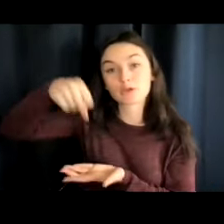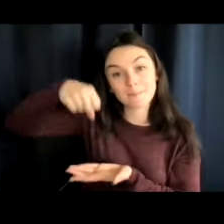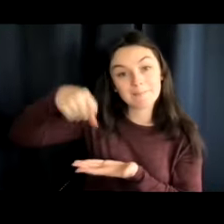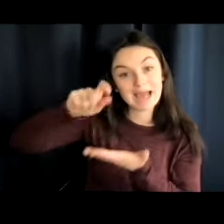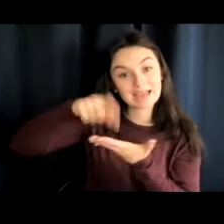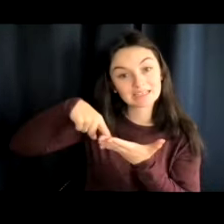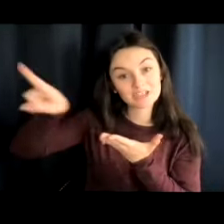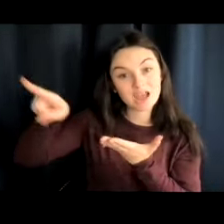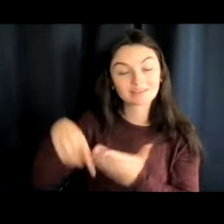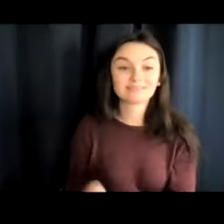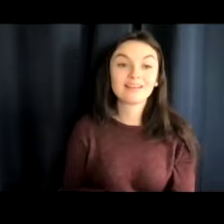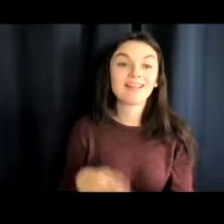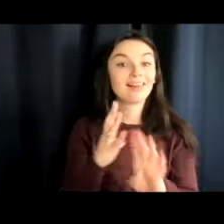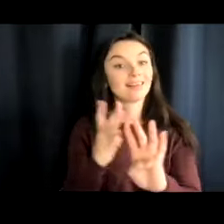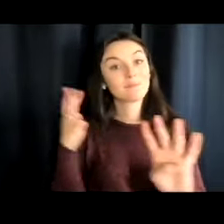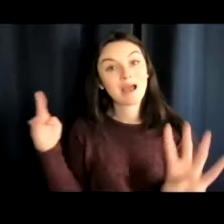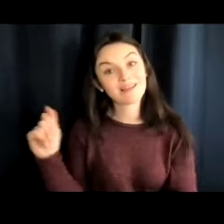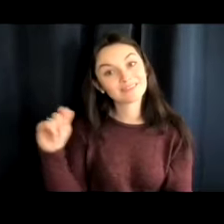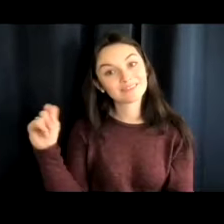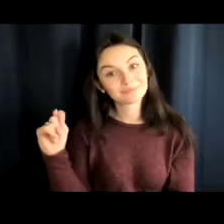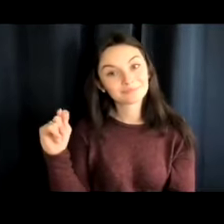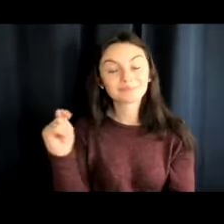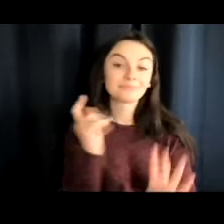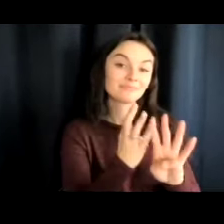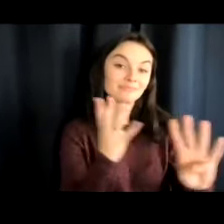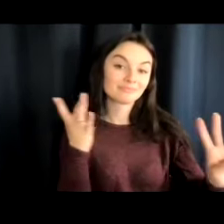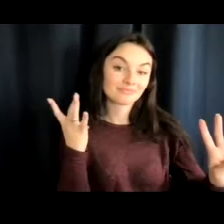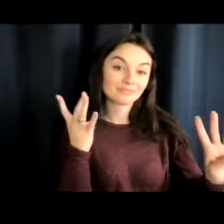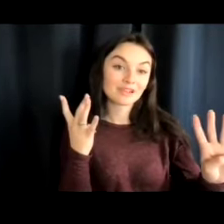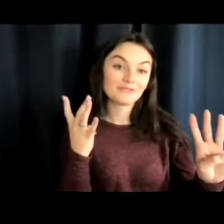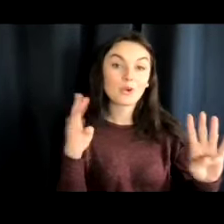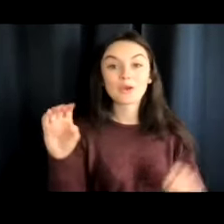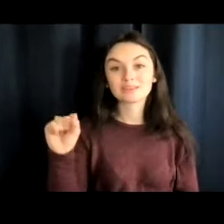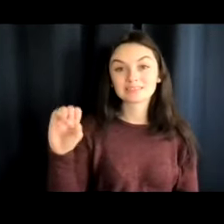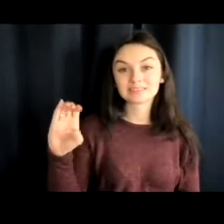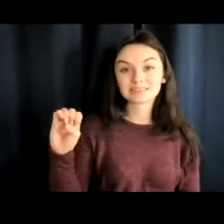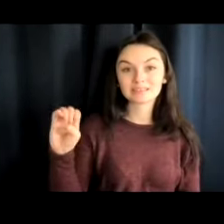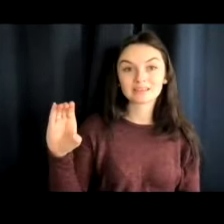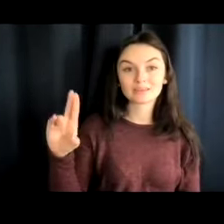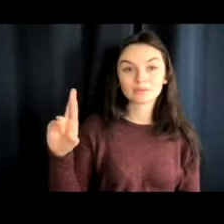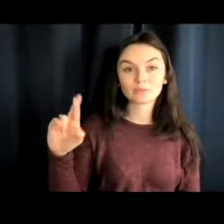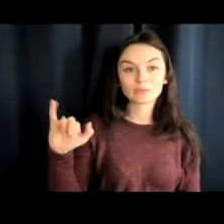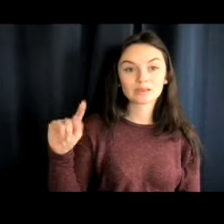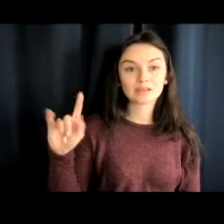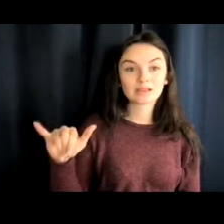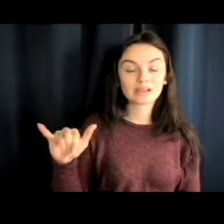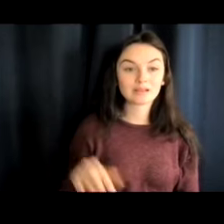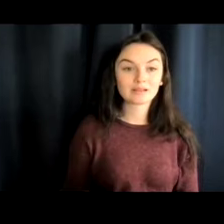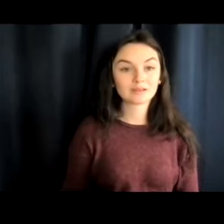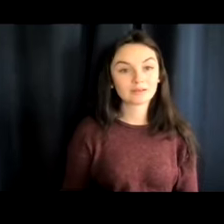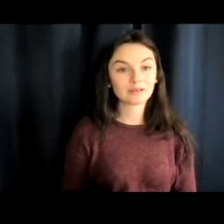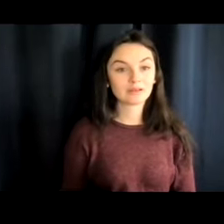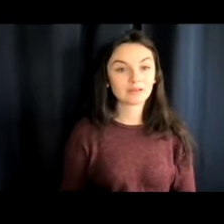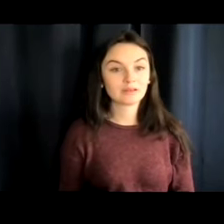There are lines for the restrooms. There are lines to go to security. Blah, blah, blah, blah. Goo.